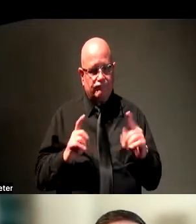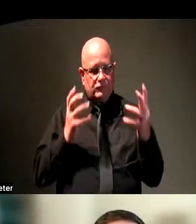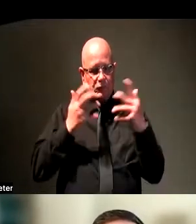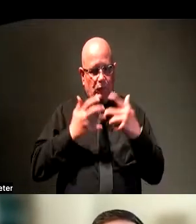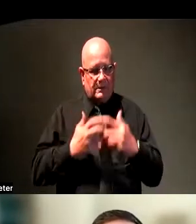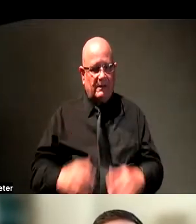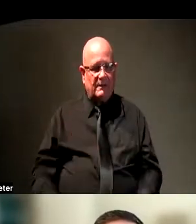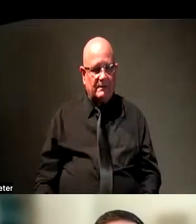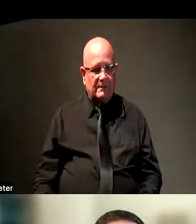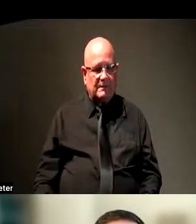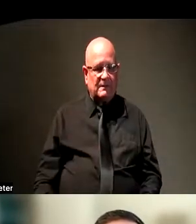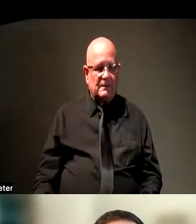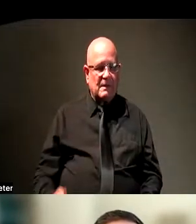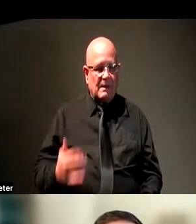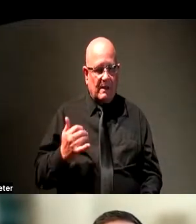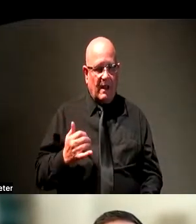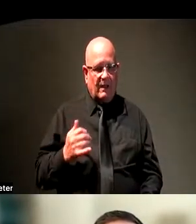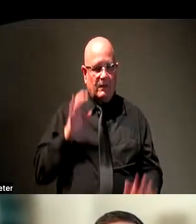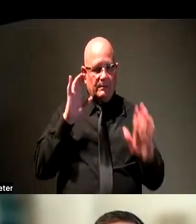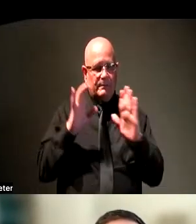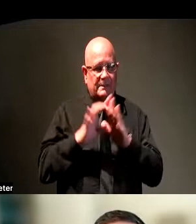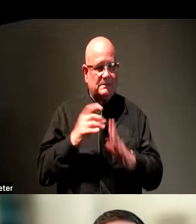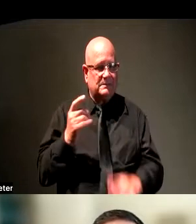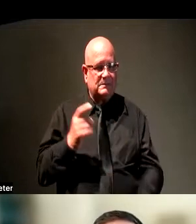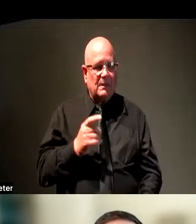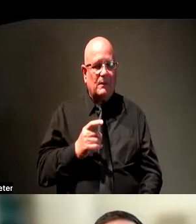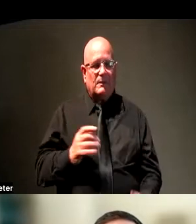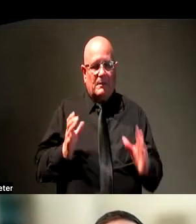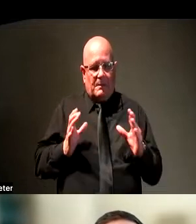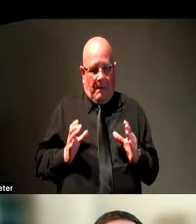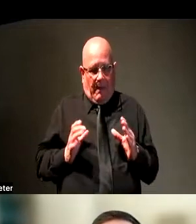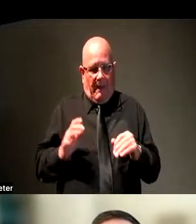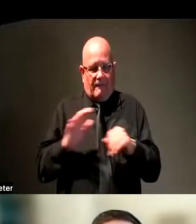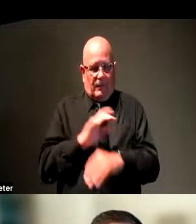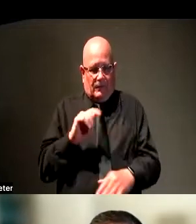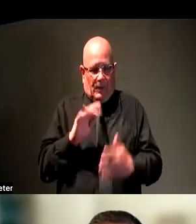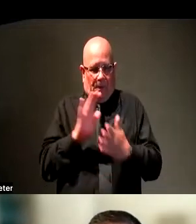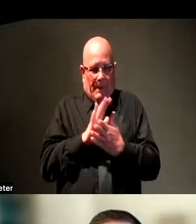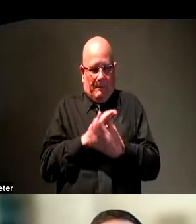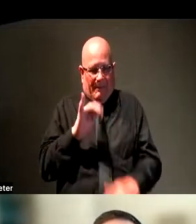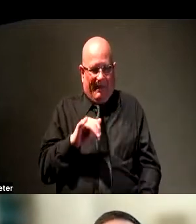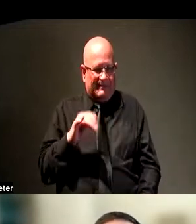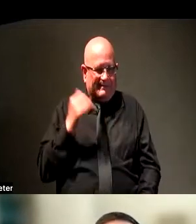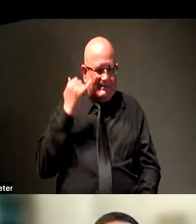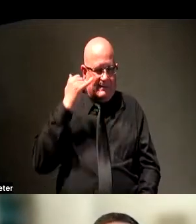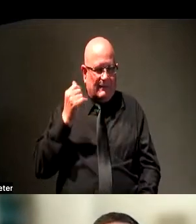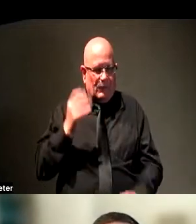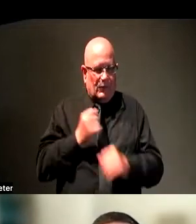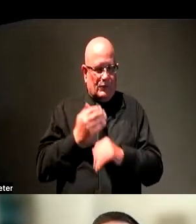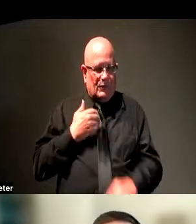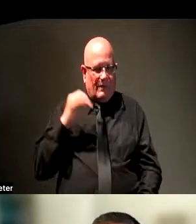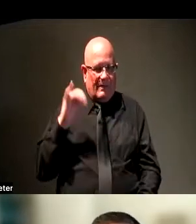a picture of somebody with a garbage bag full of toilet paper. And in this time, two years ago, it